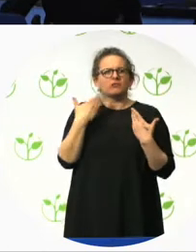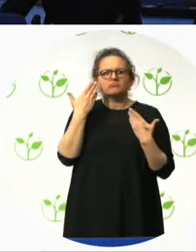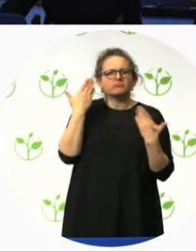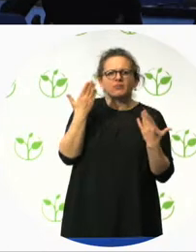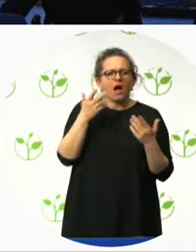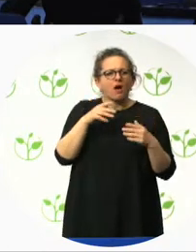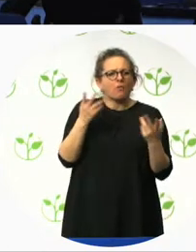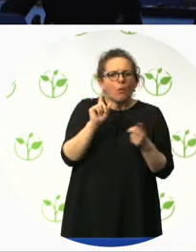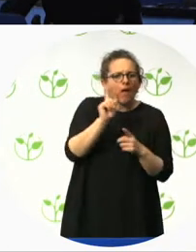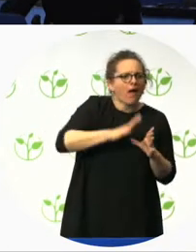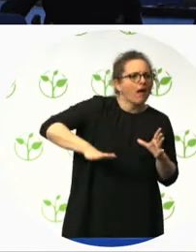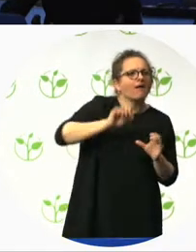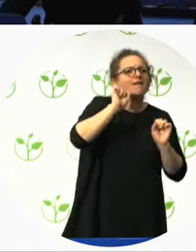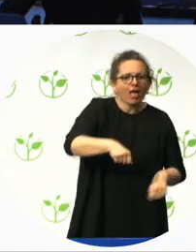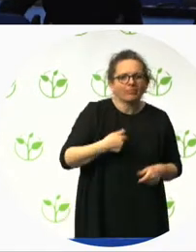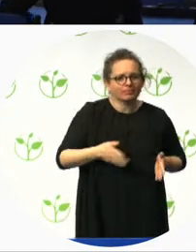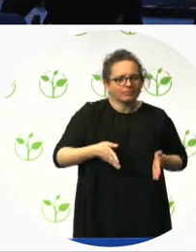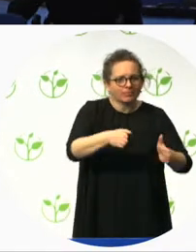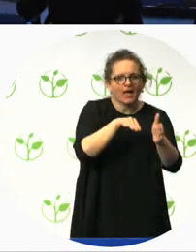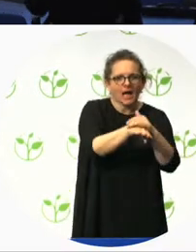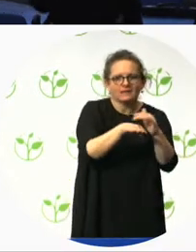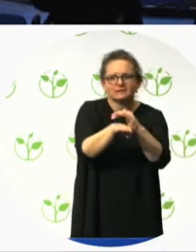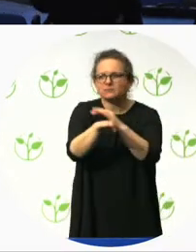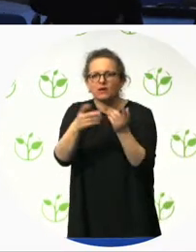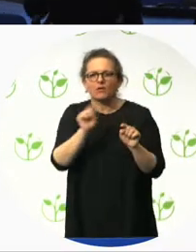sustainable and also connected on a European level?